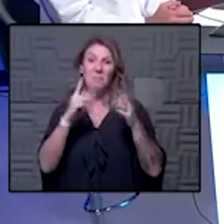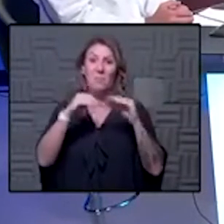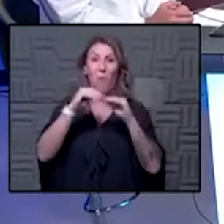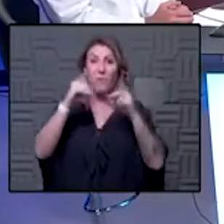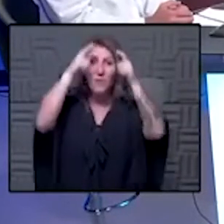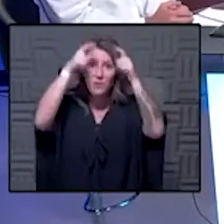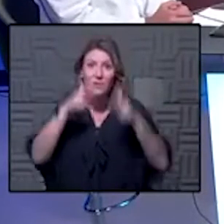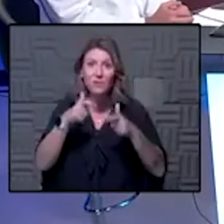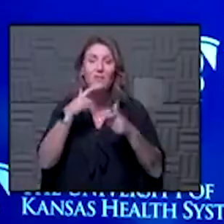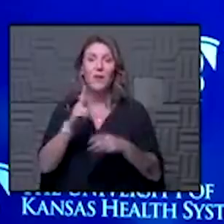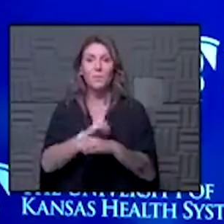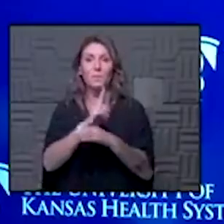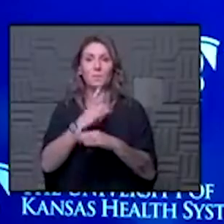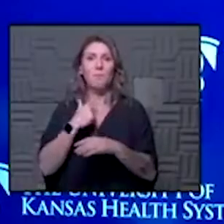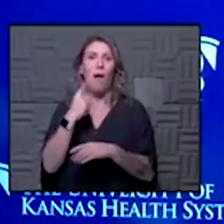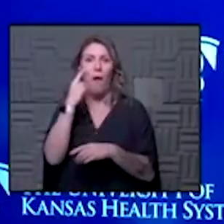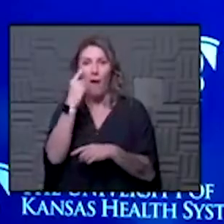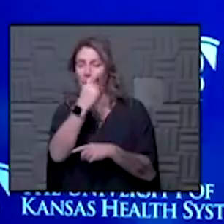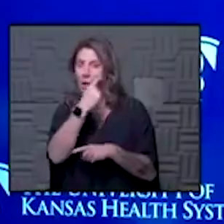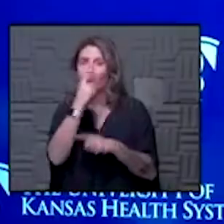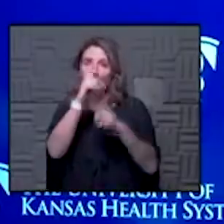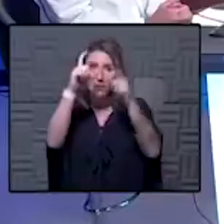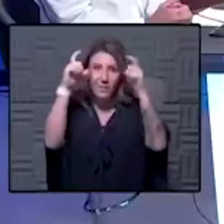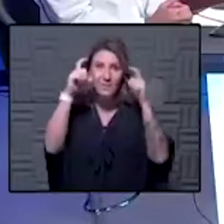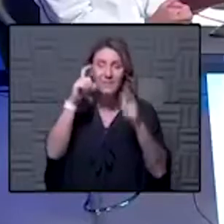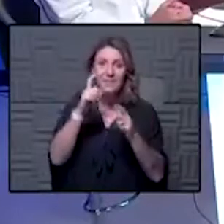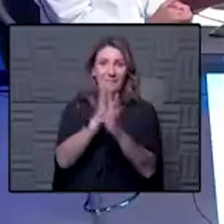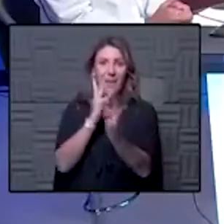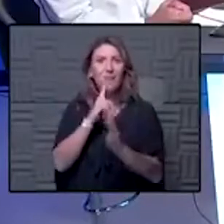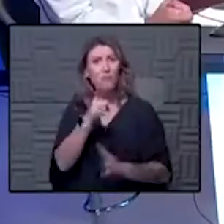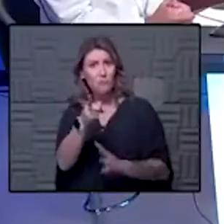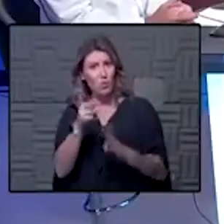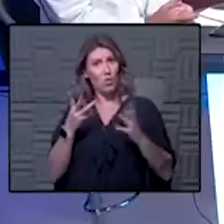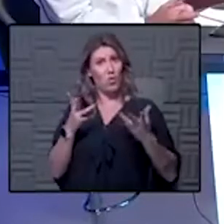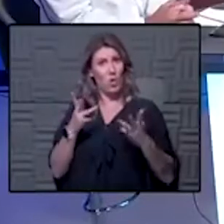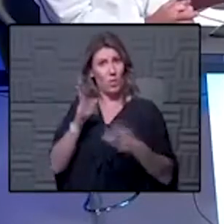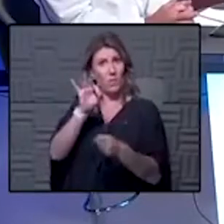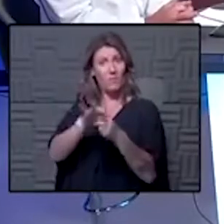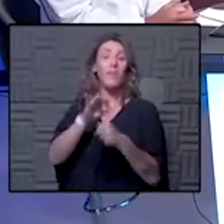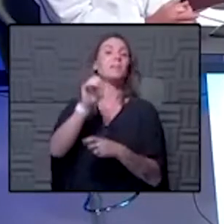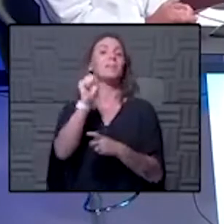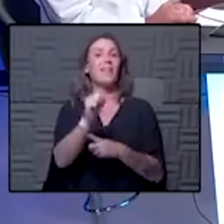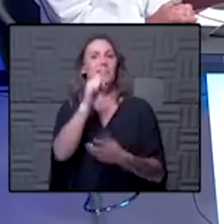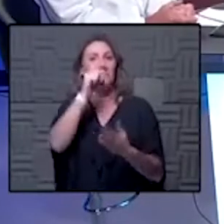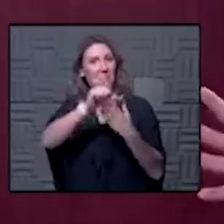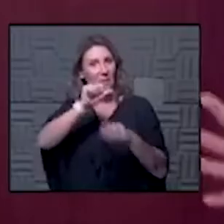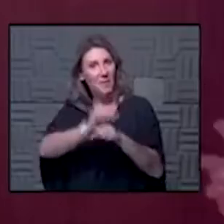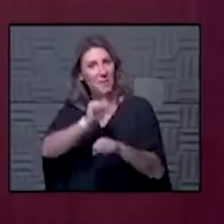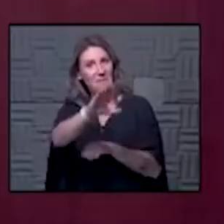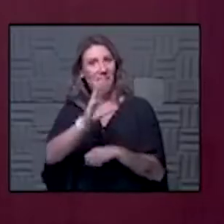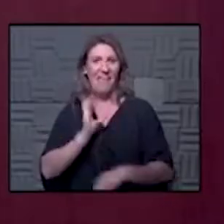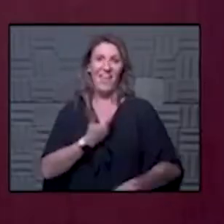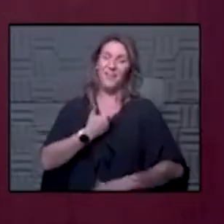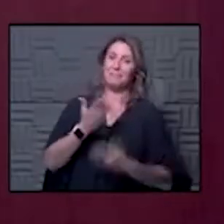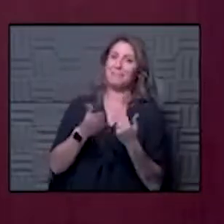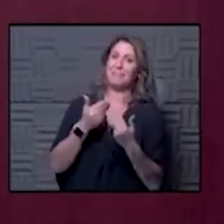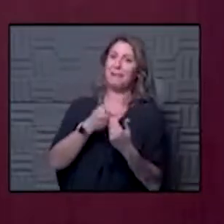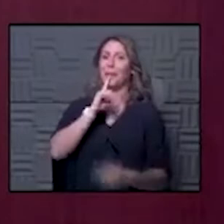goggles when I was in line too. Did you? You've already voted? I have and we did that by mail. All right. Ours was easy.